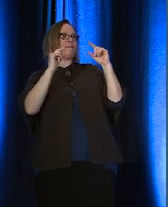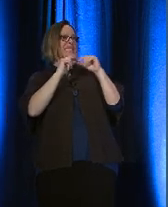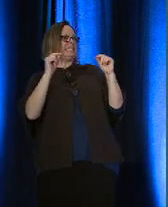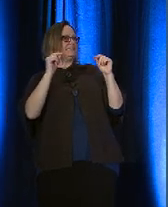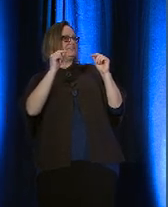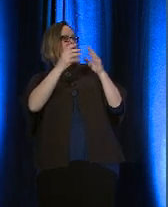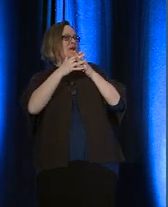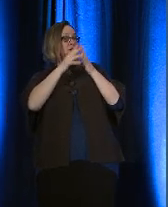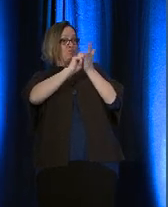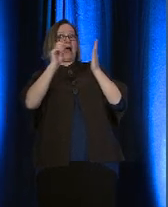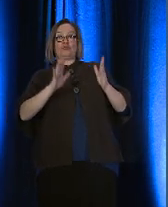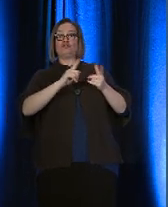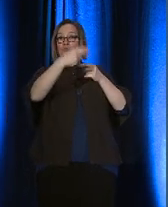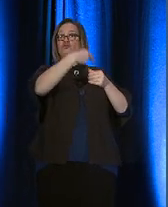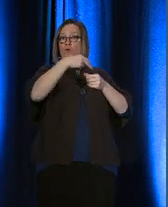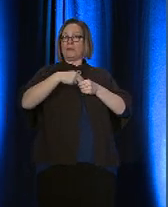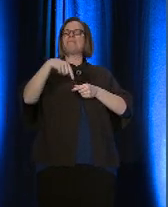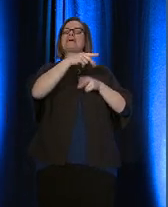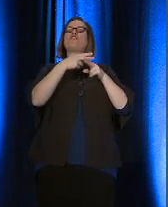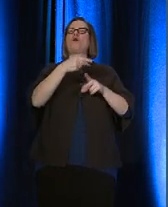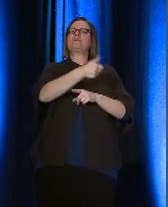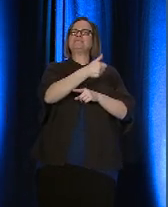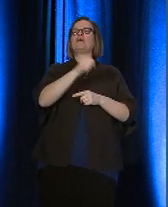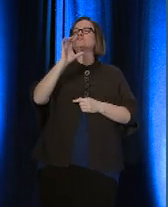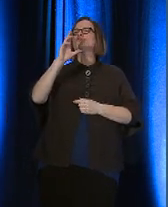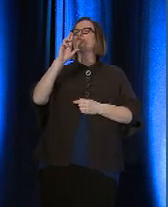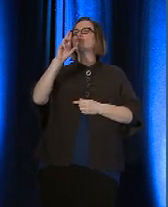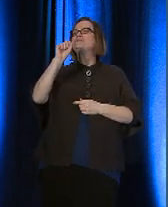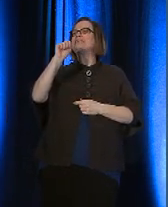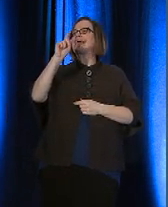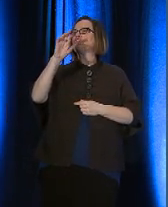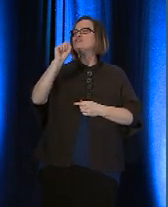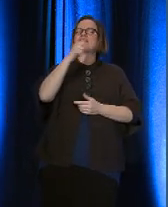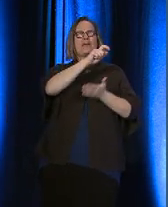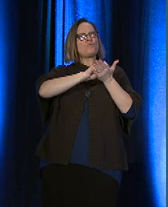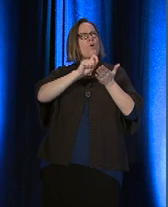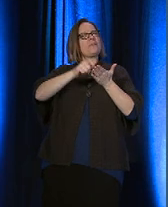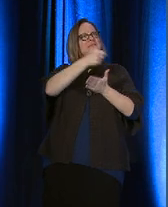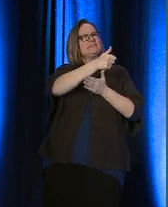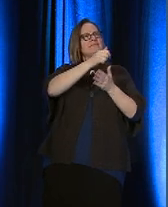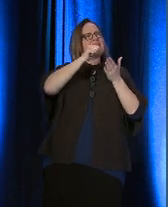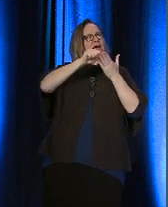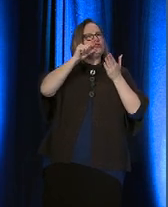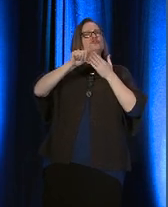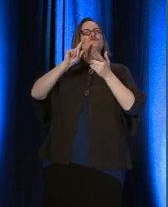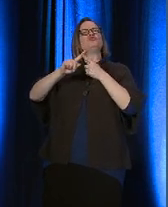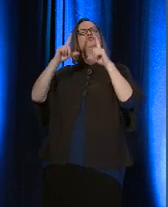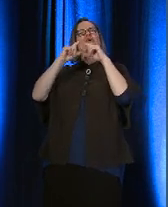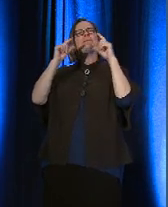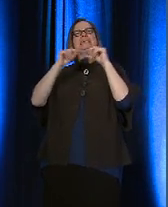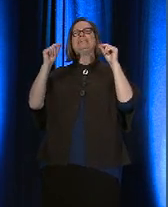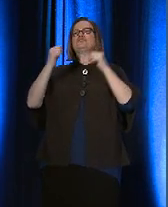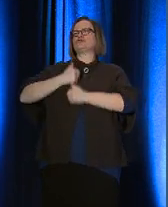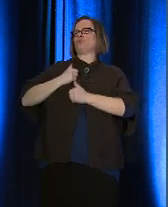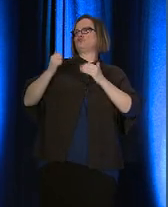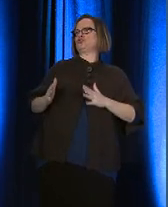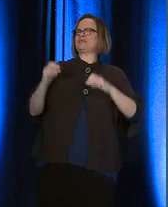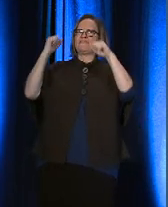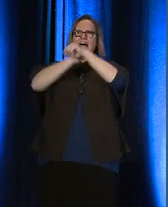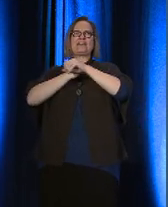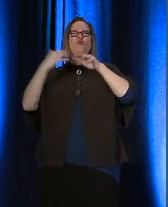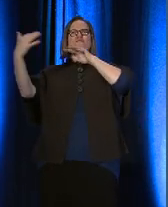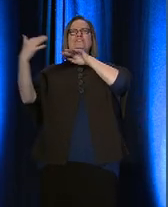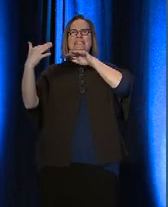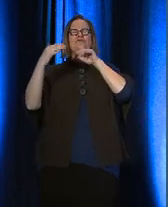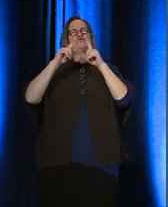join her. Calling themselves the Crusaders, they wrote letters to Japanese American soldiers fighting overseas, to remind them of